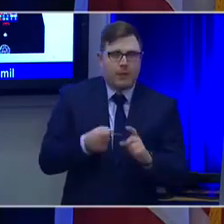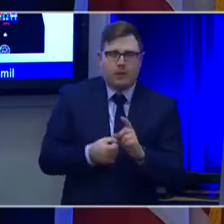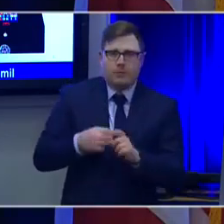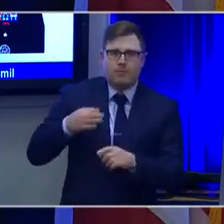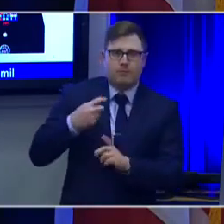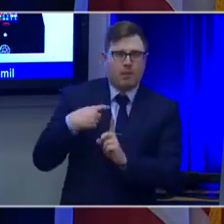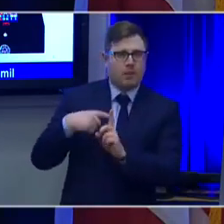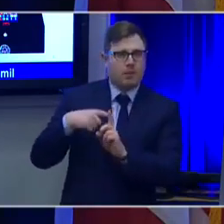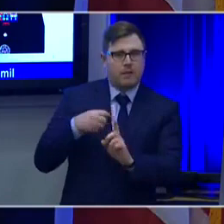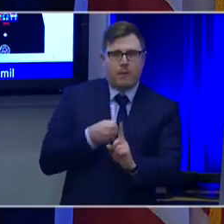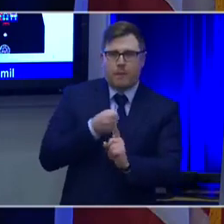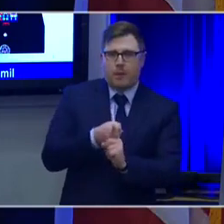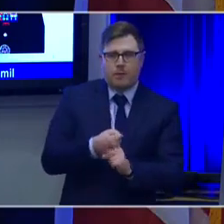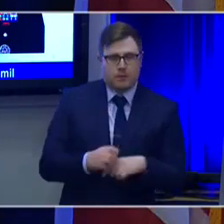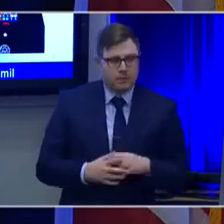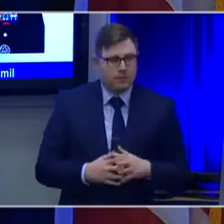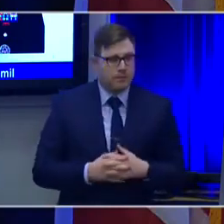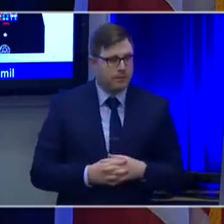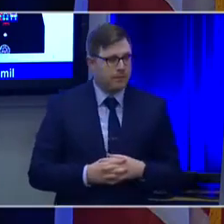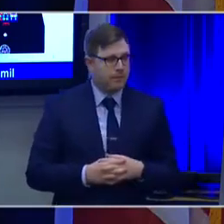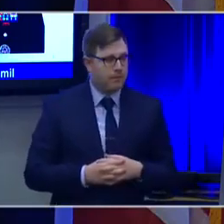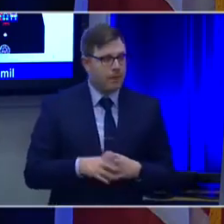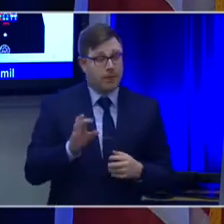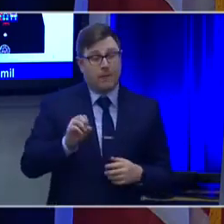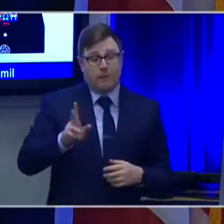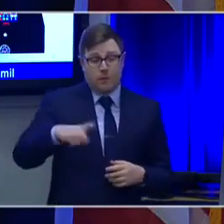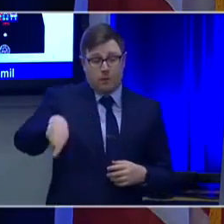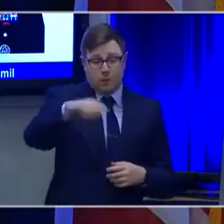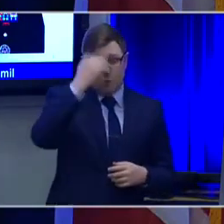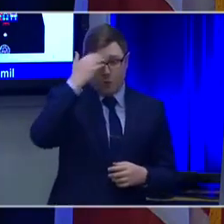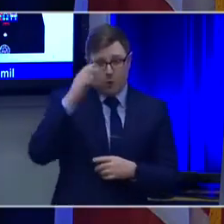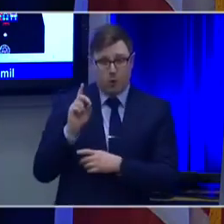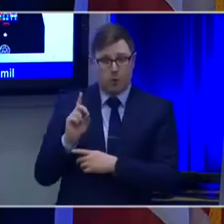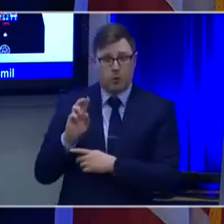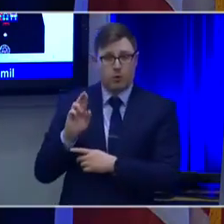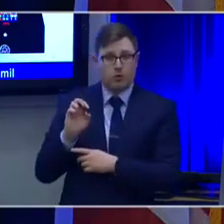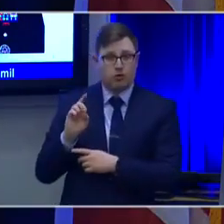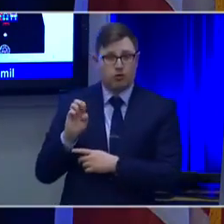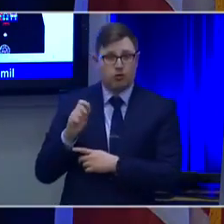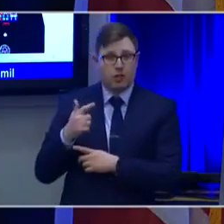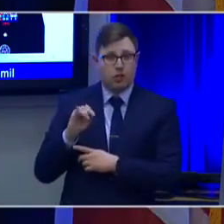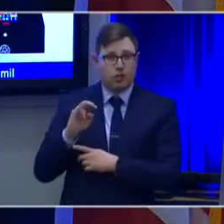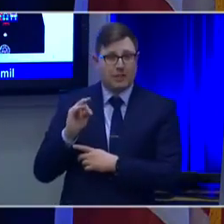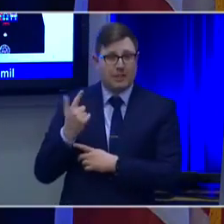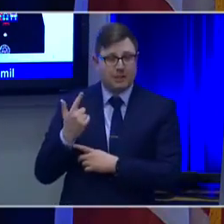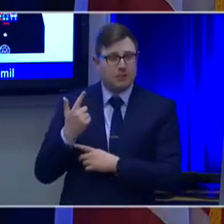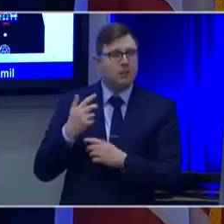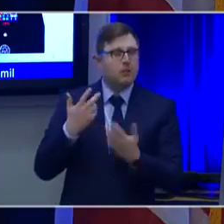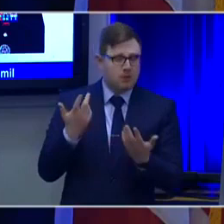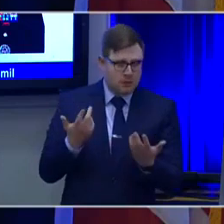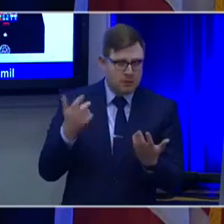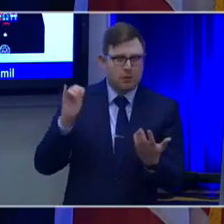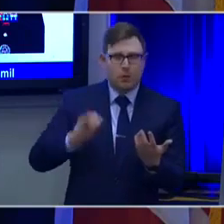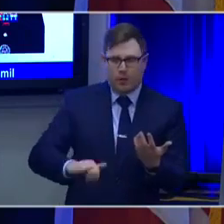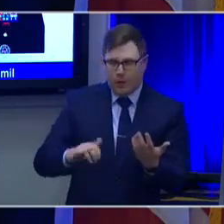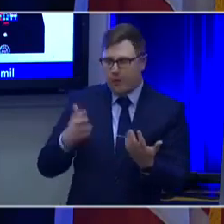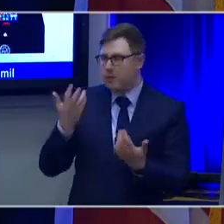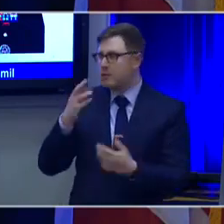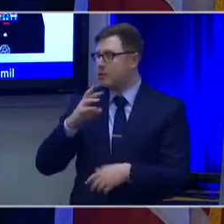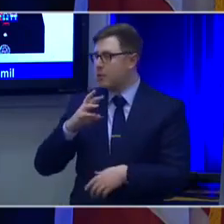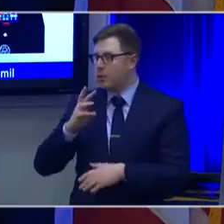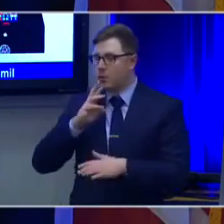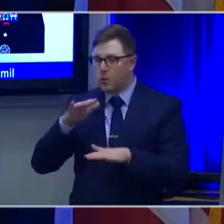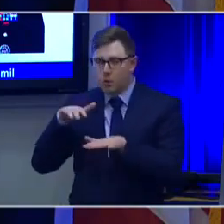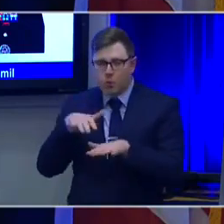And then the last one is, for those of you who know dredging, that's basically lowering harbors and rivers and ports